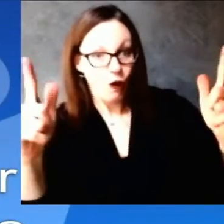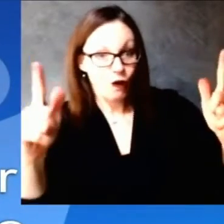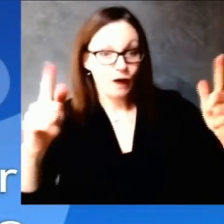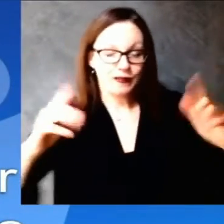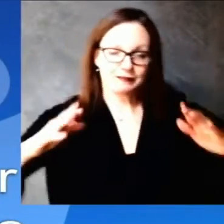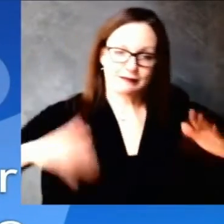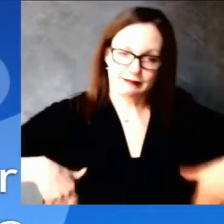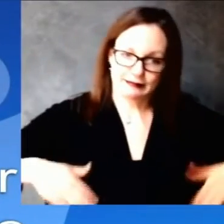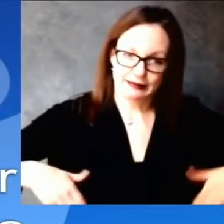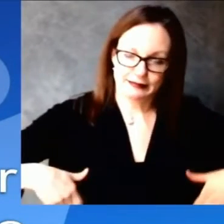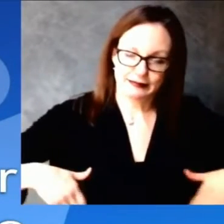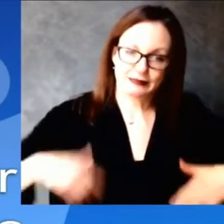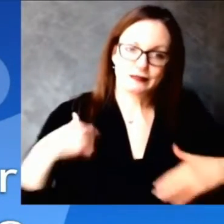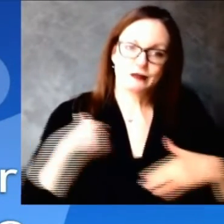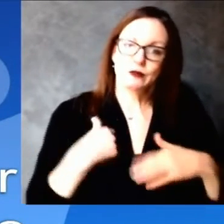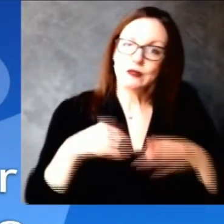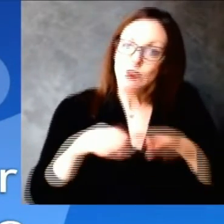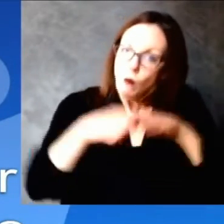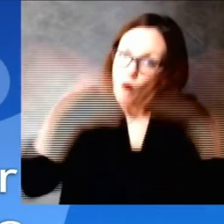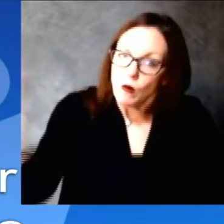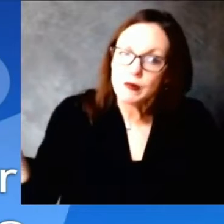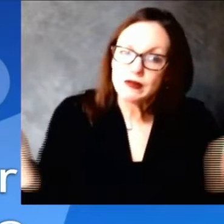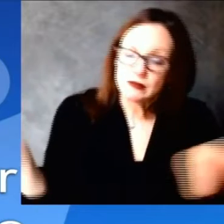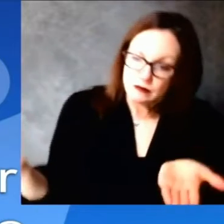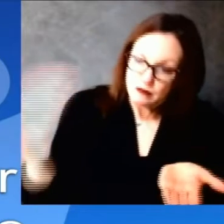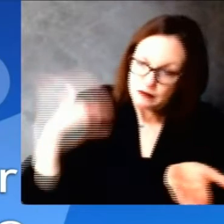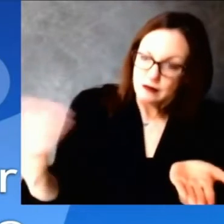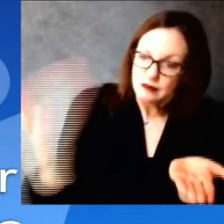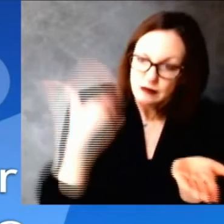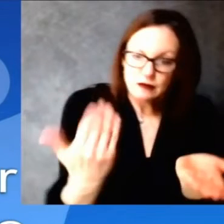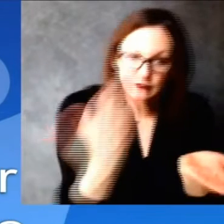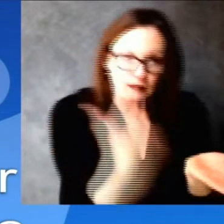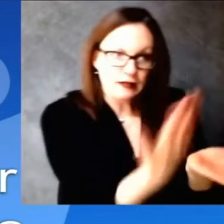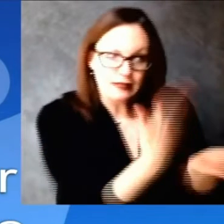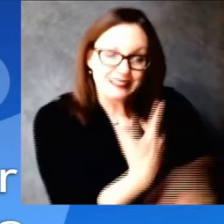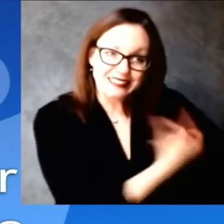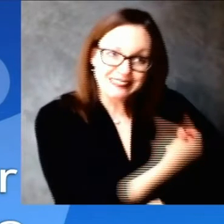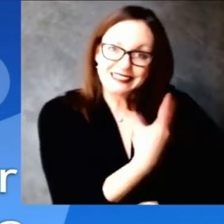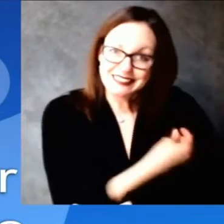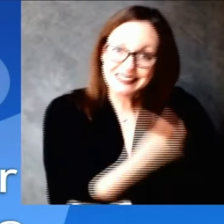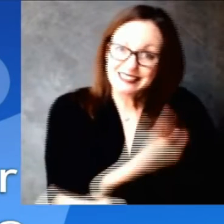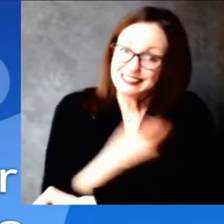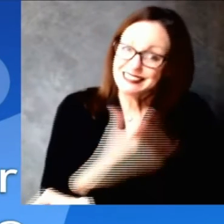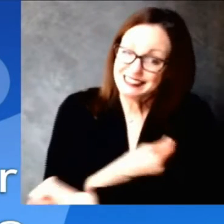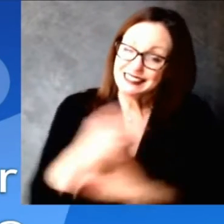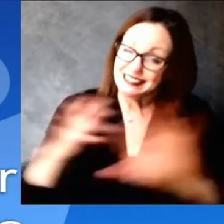you uh next question now to madeline anderson witi in milwaukee